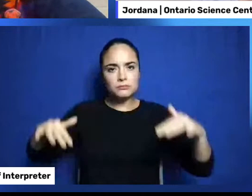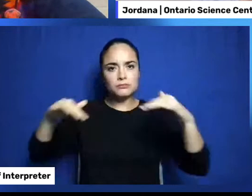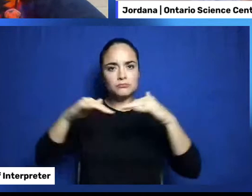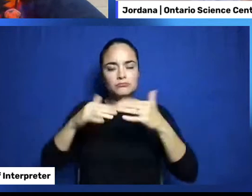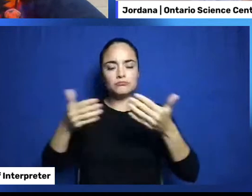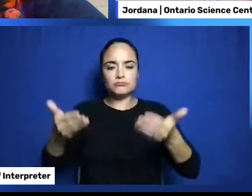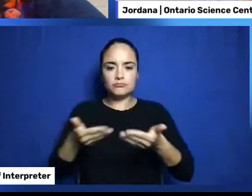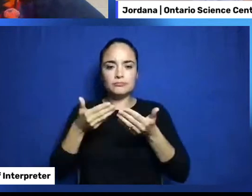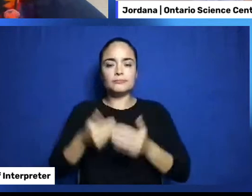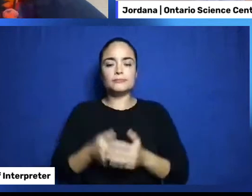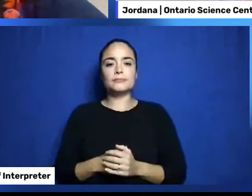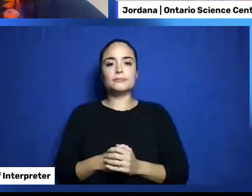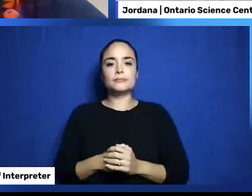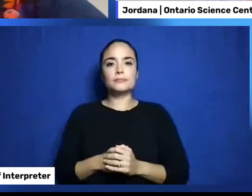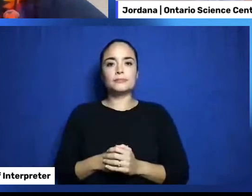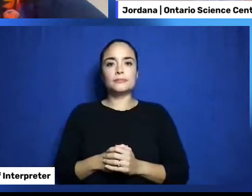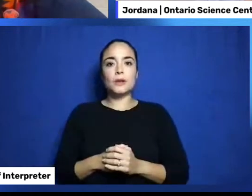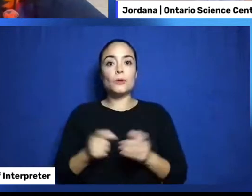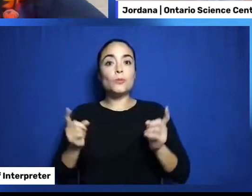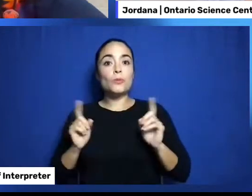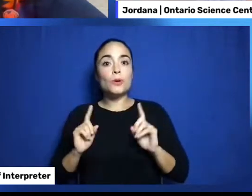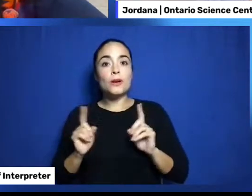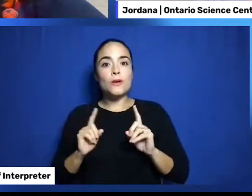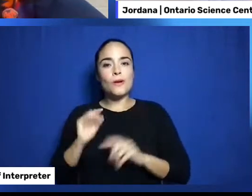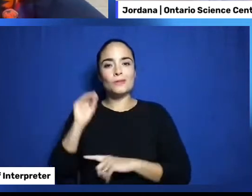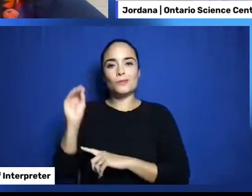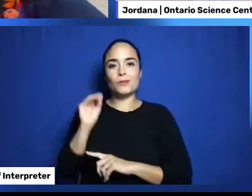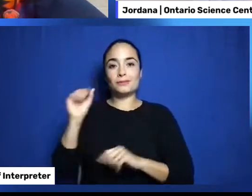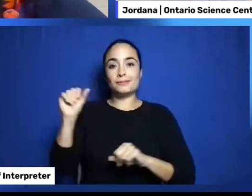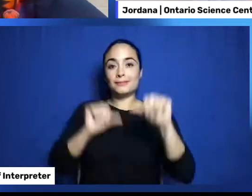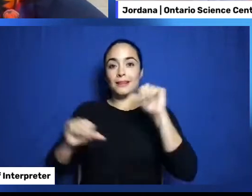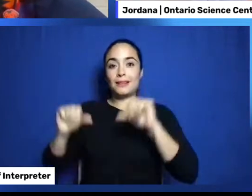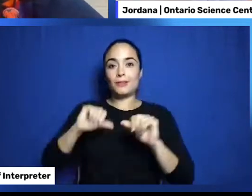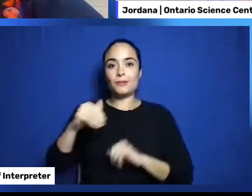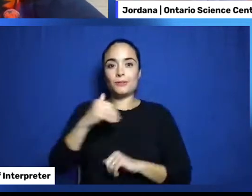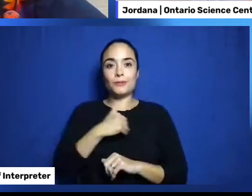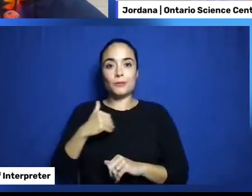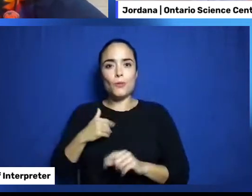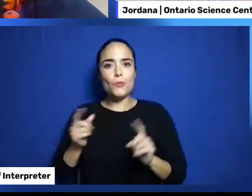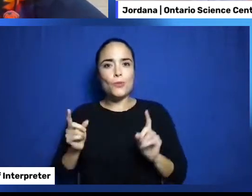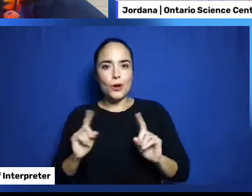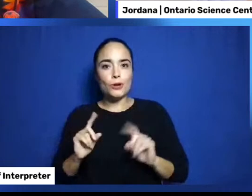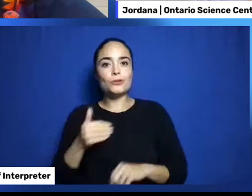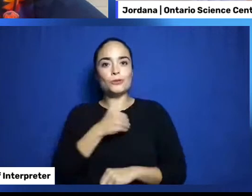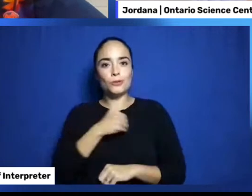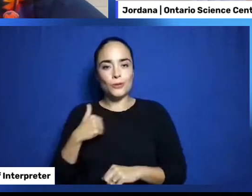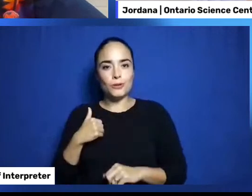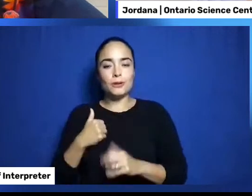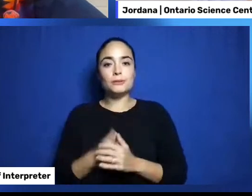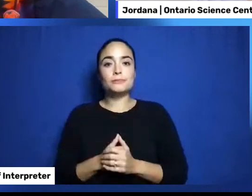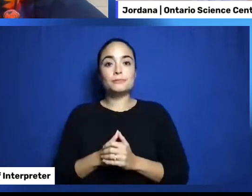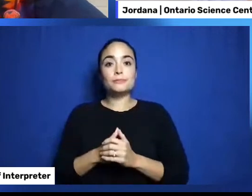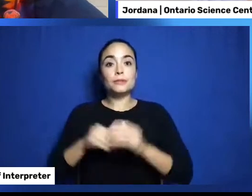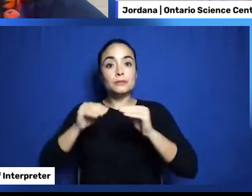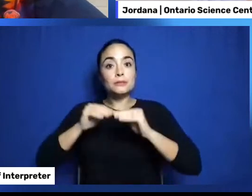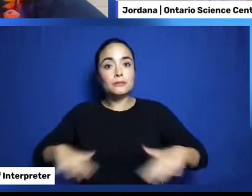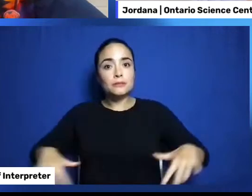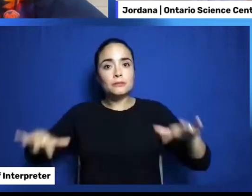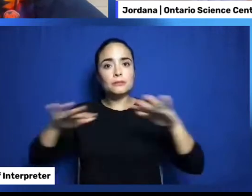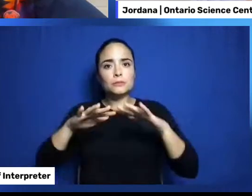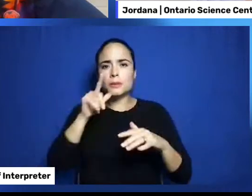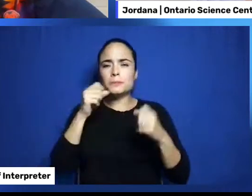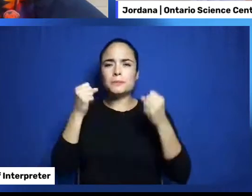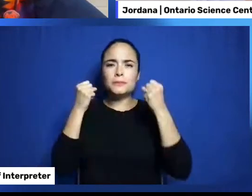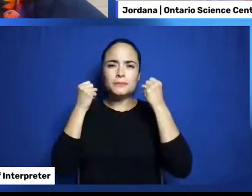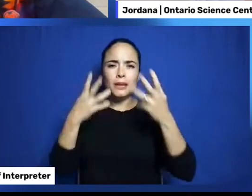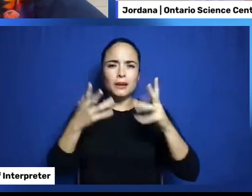guessed, I am at the Ontario Science Centre in Toronto. The Science Centre sits on the lands and territories of many nations, including